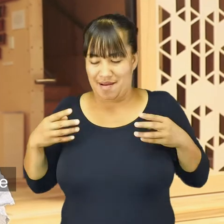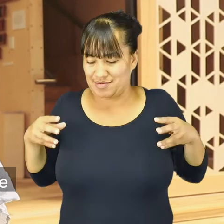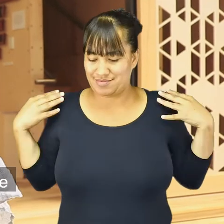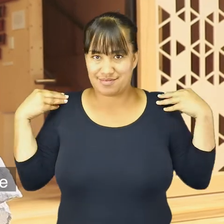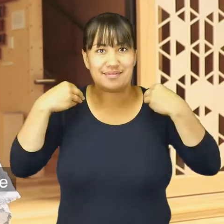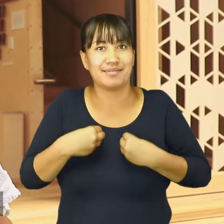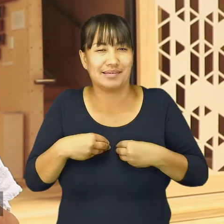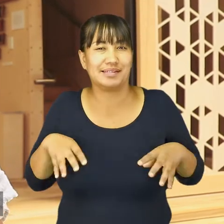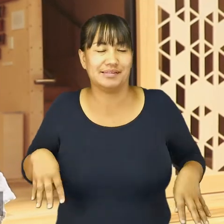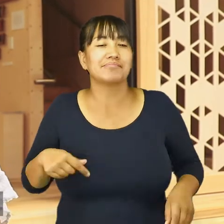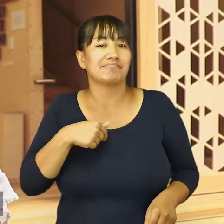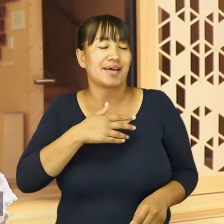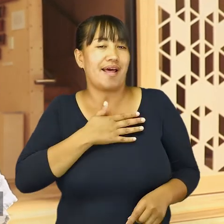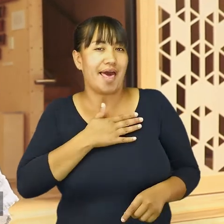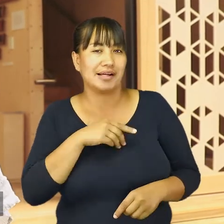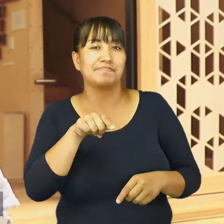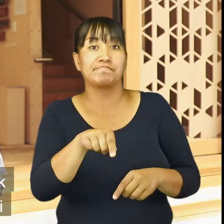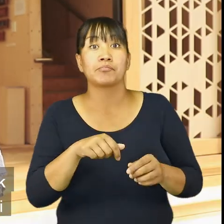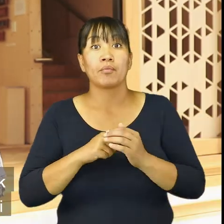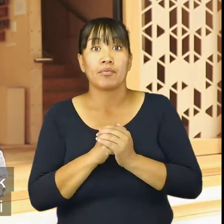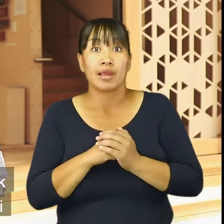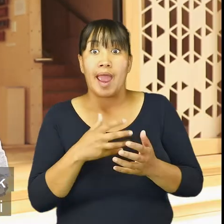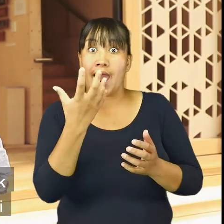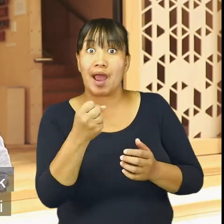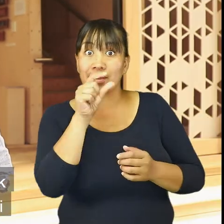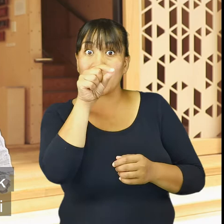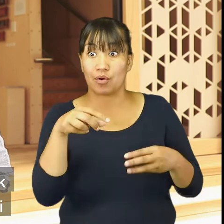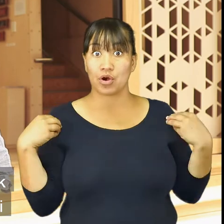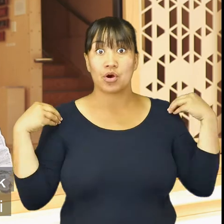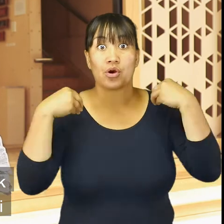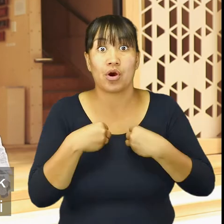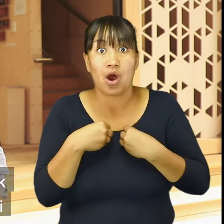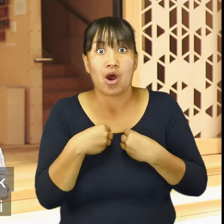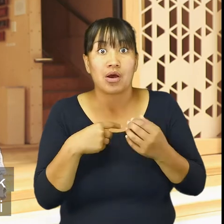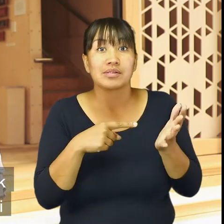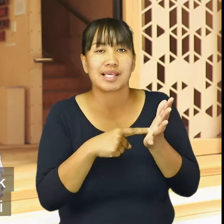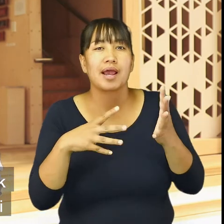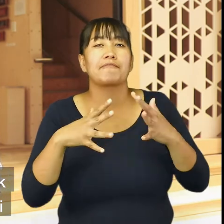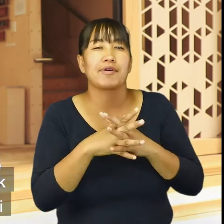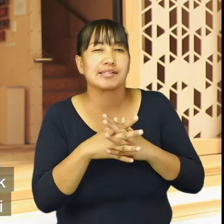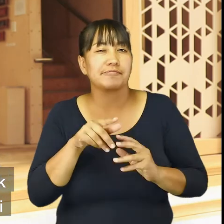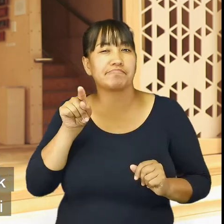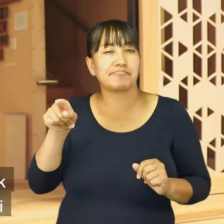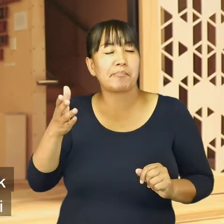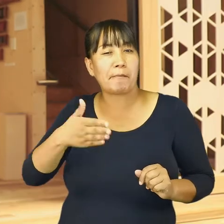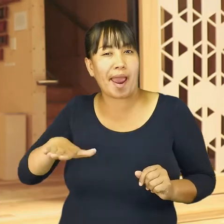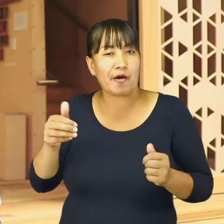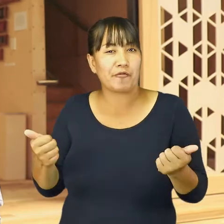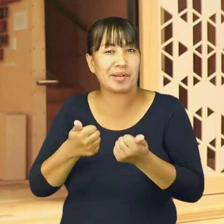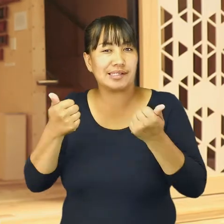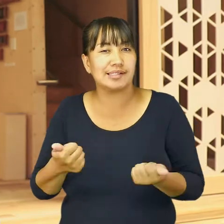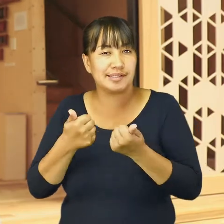korowai, just like it would be on the bird. There's a kiwi feather cloak that was made in Te Whaiti,